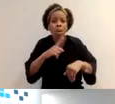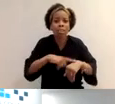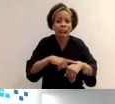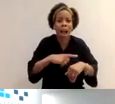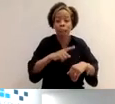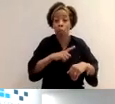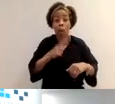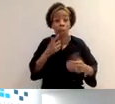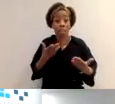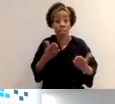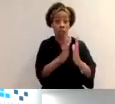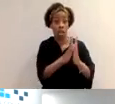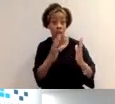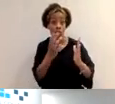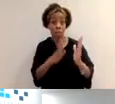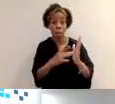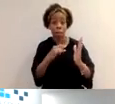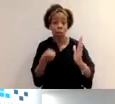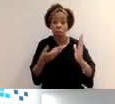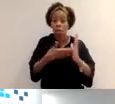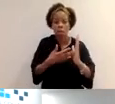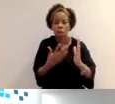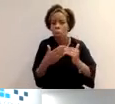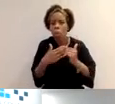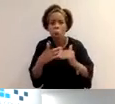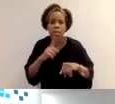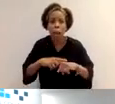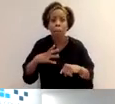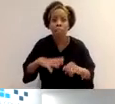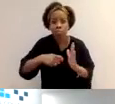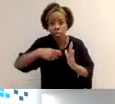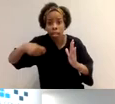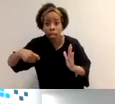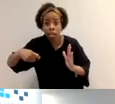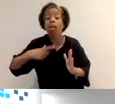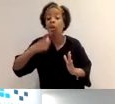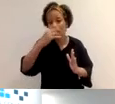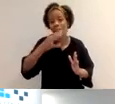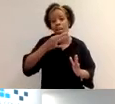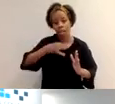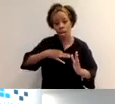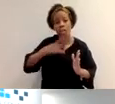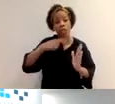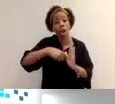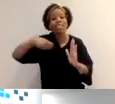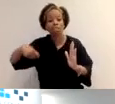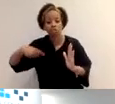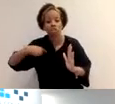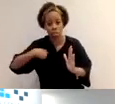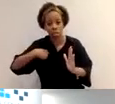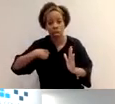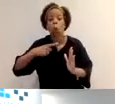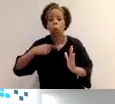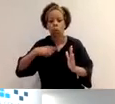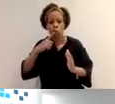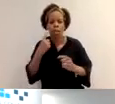the three months, but if it is that you need maybe a bit more time, you can request an extension, um, to us and we will